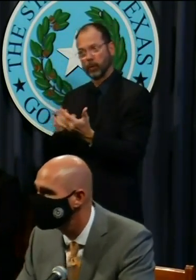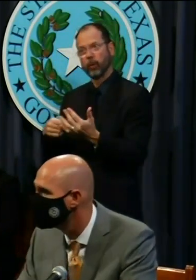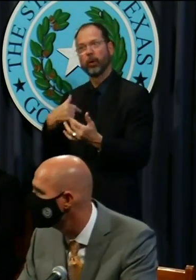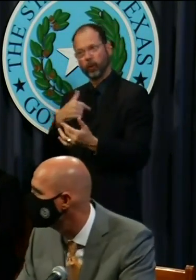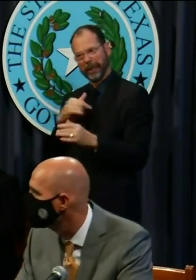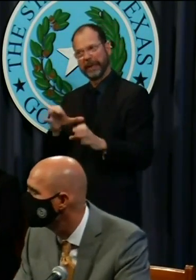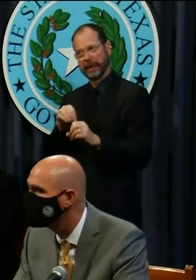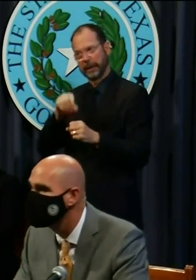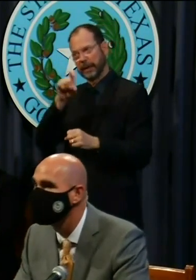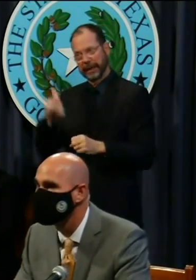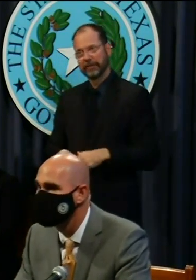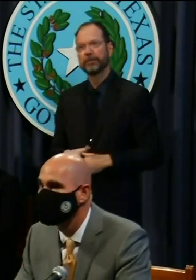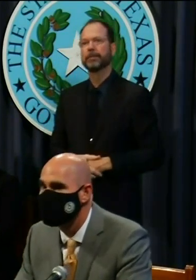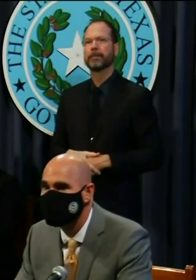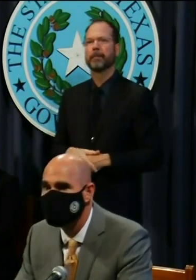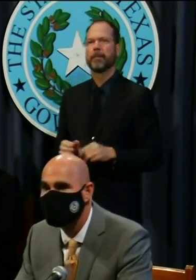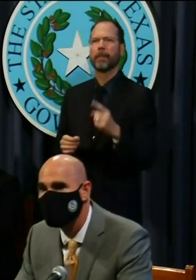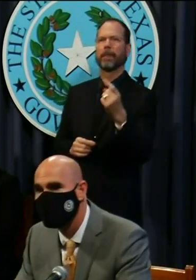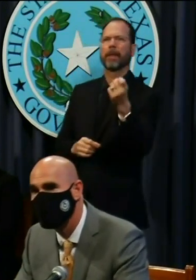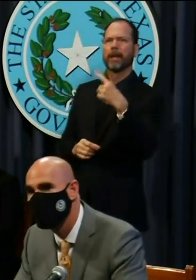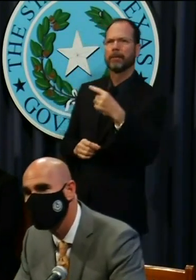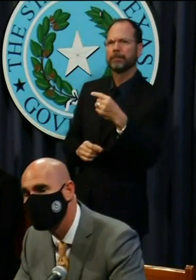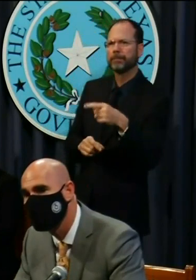Thank